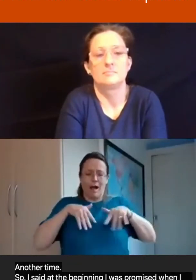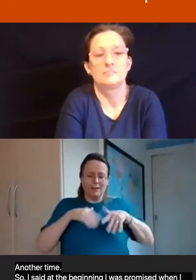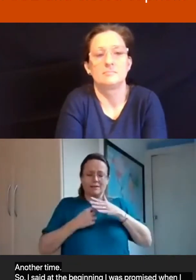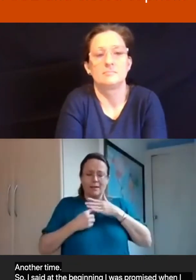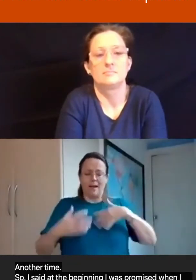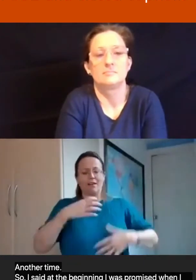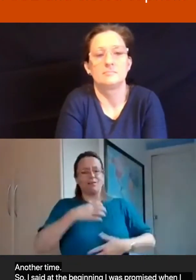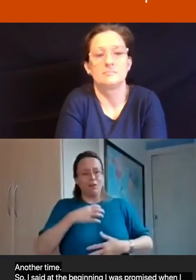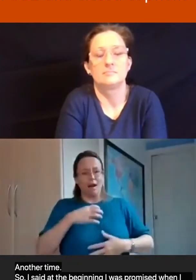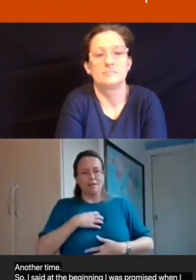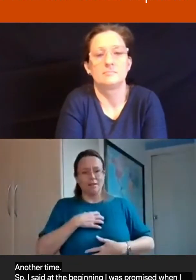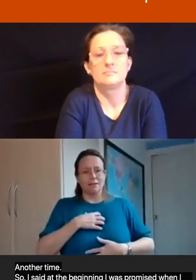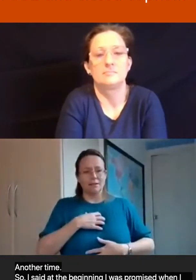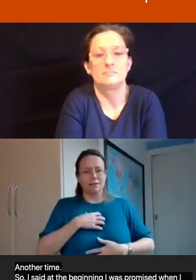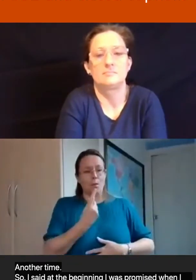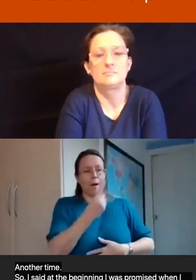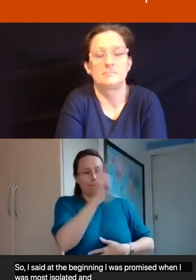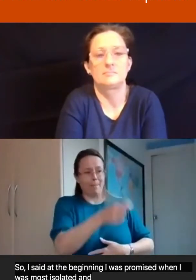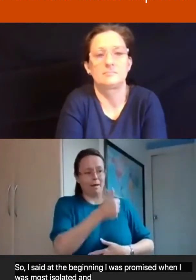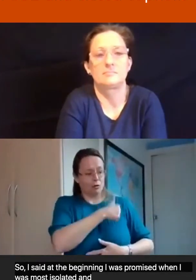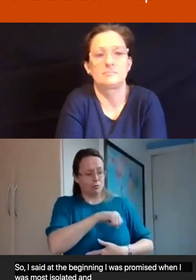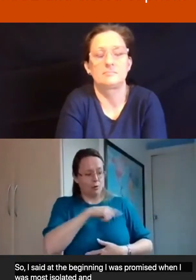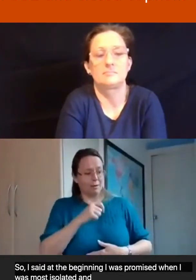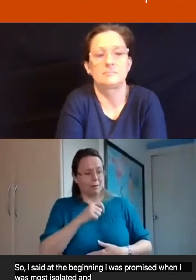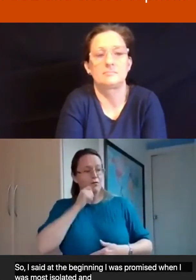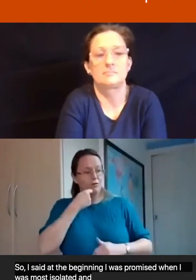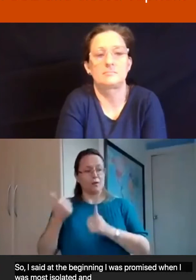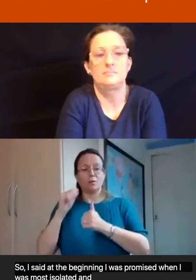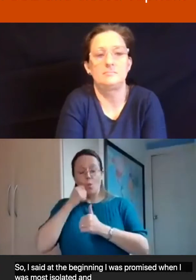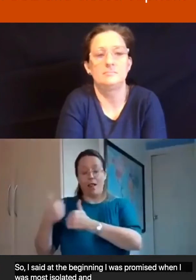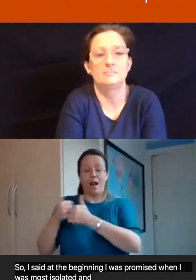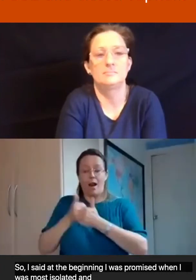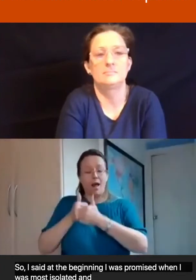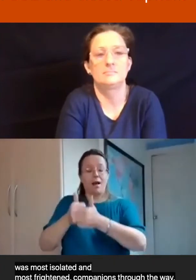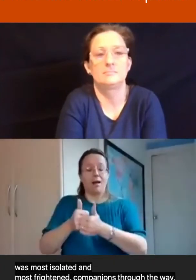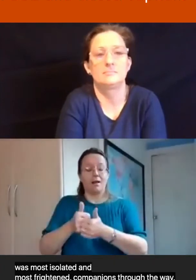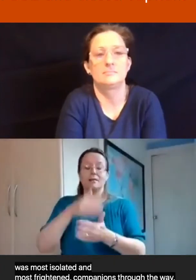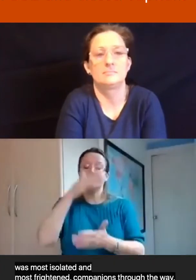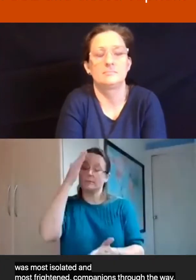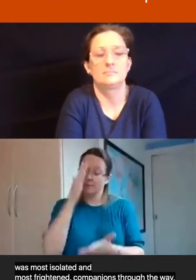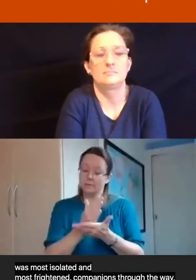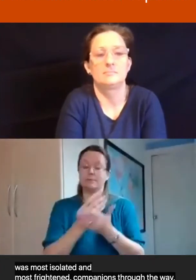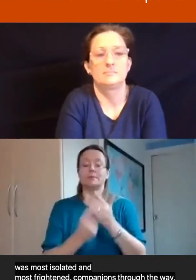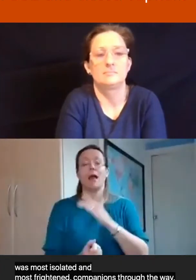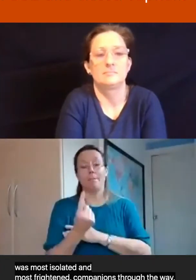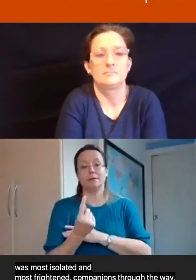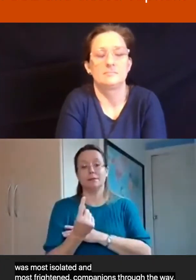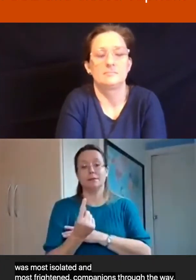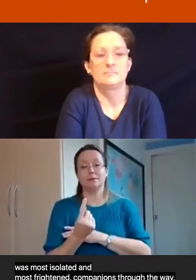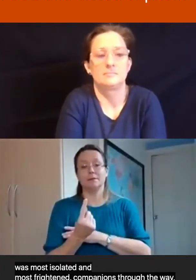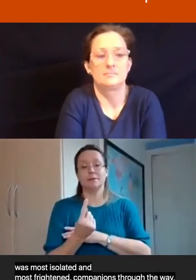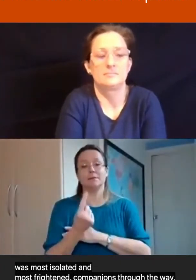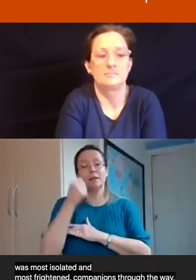way. And that has been the case. And I will, I trust, that will be the case until